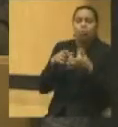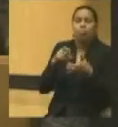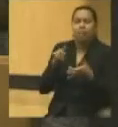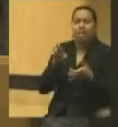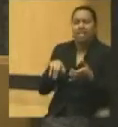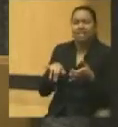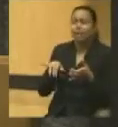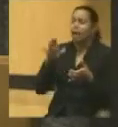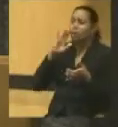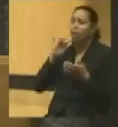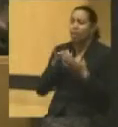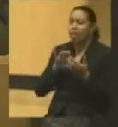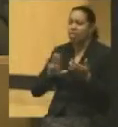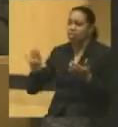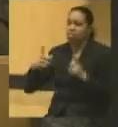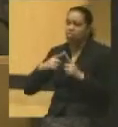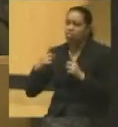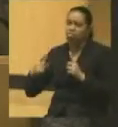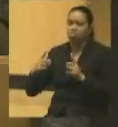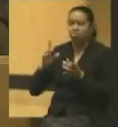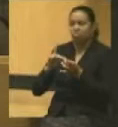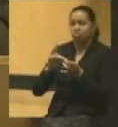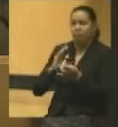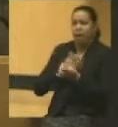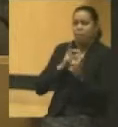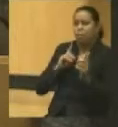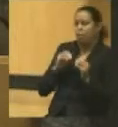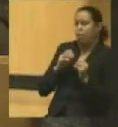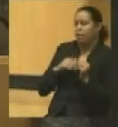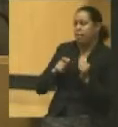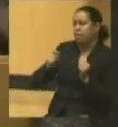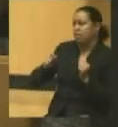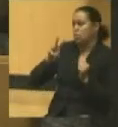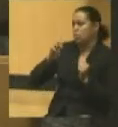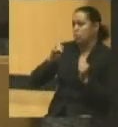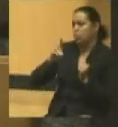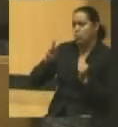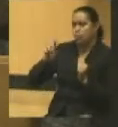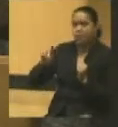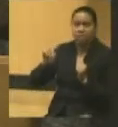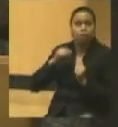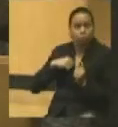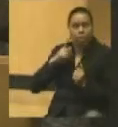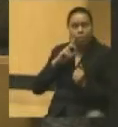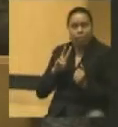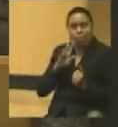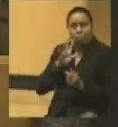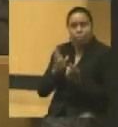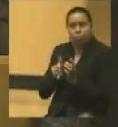kept the name of our candidate more prominent than they did Judge Woodward. So, you would have thought V'Landingham was running in Pennsylvania.